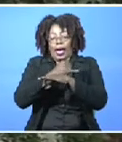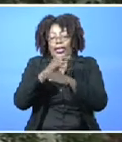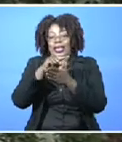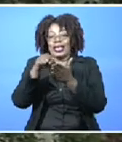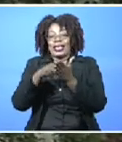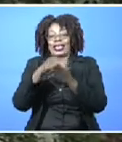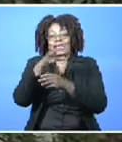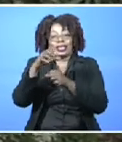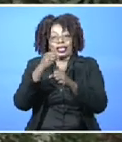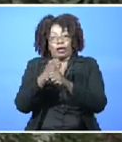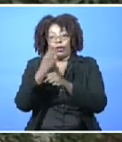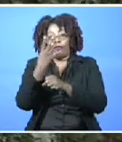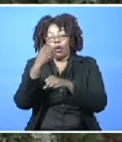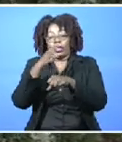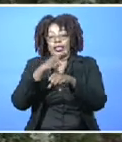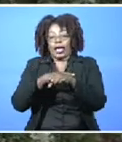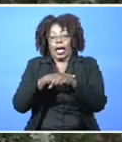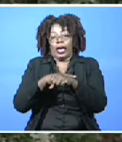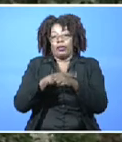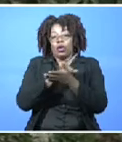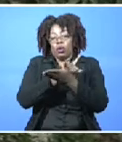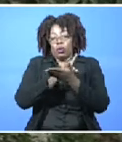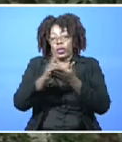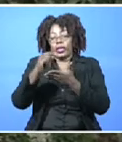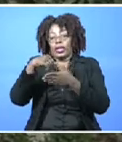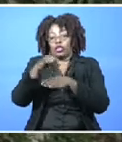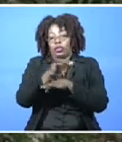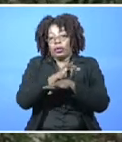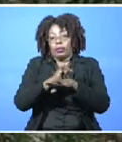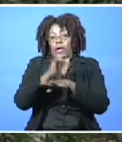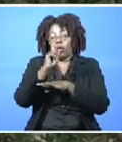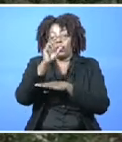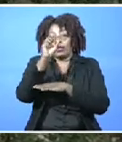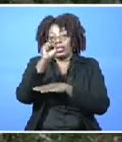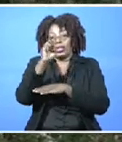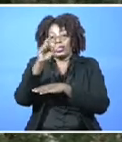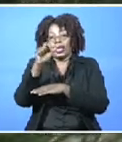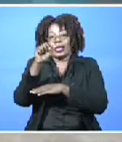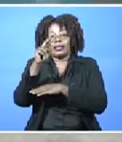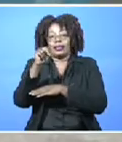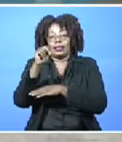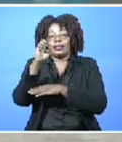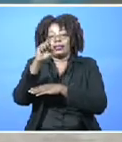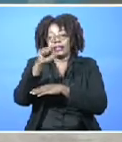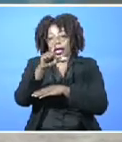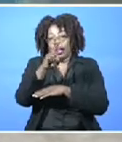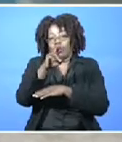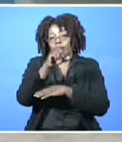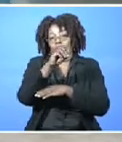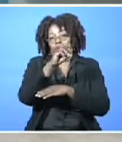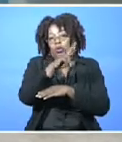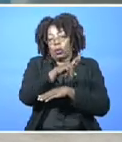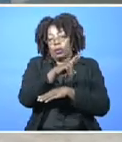with four times weekly flights into Bimini and one into San Salvador. Kish Latterly, ZNS Network News.